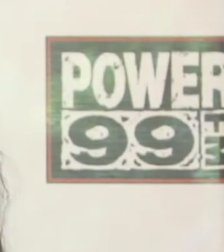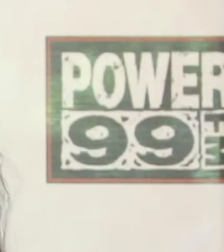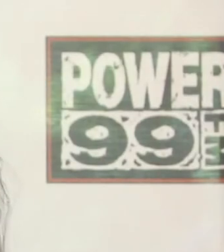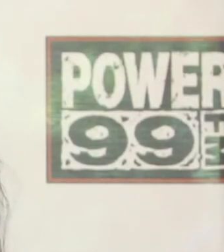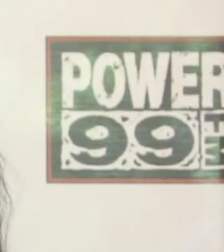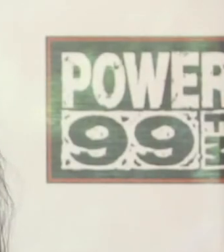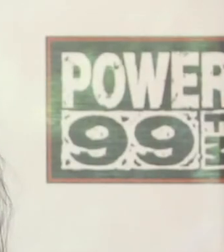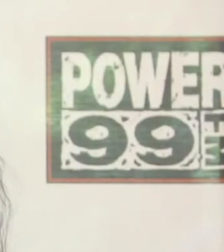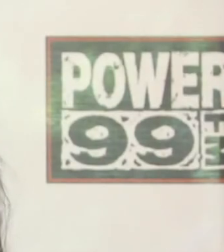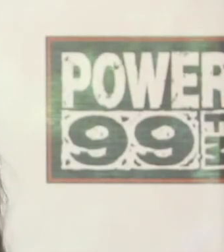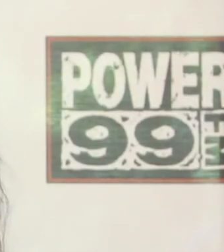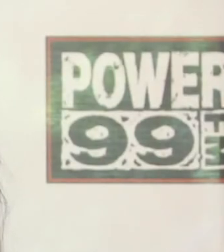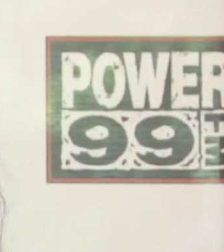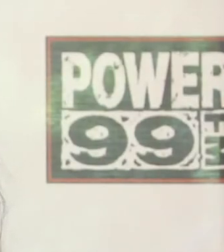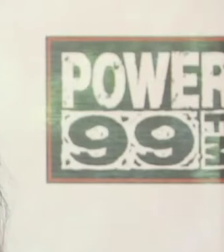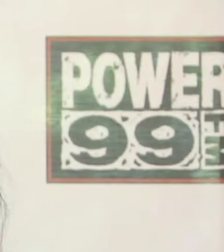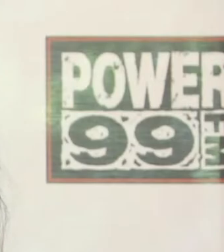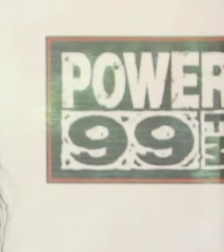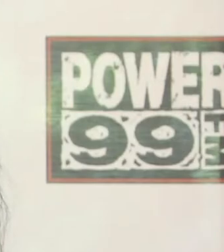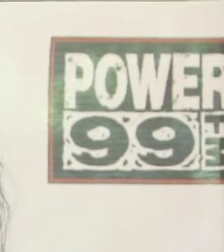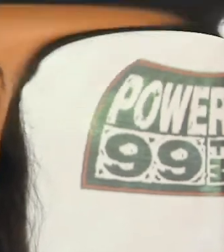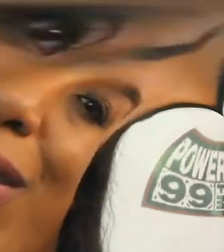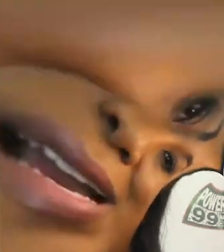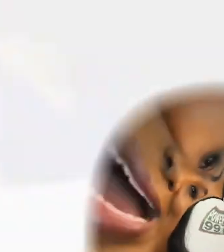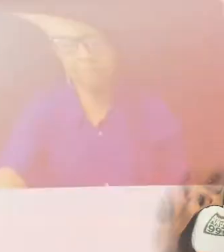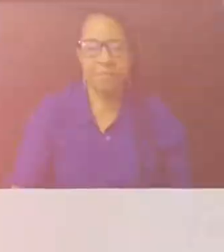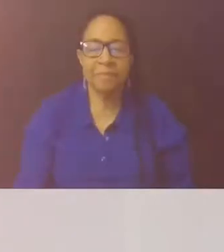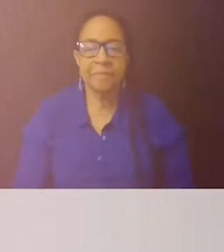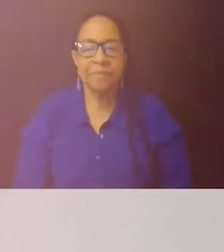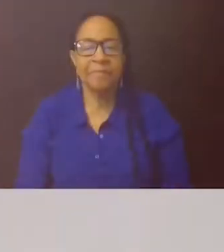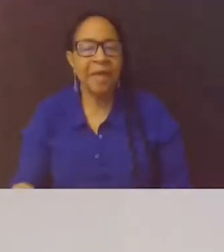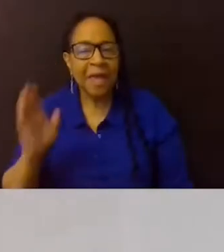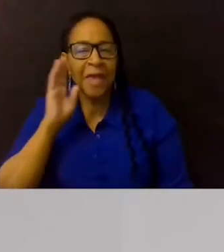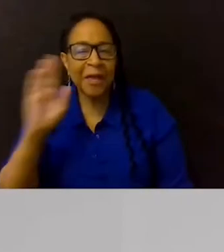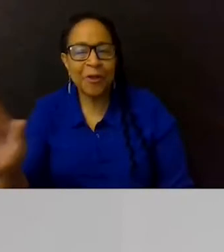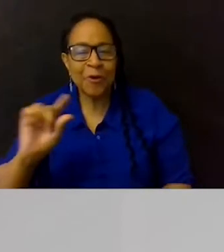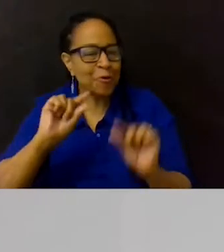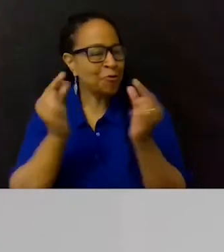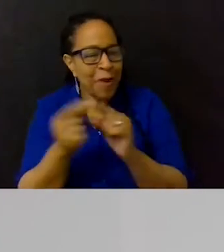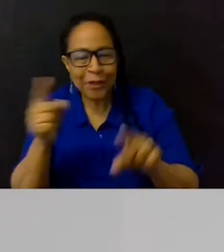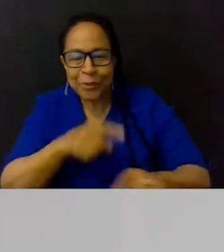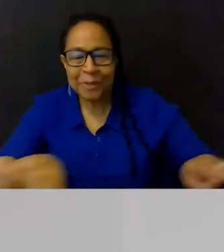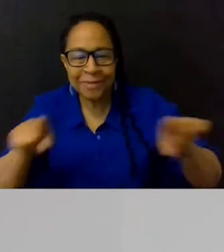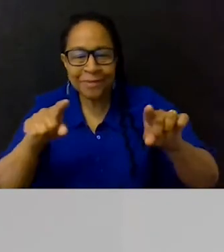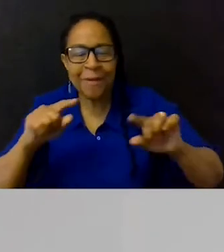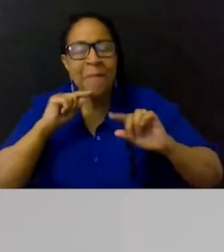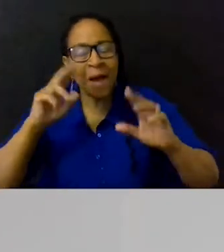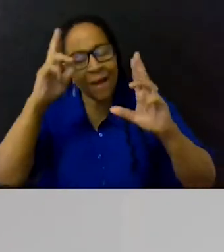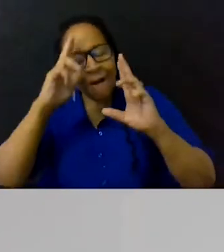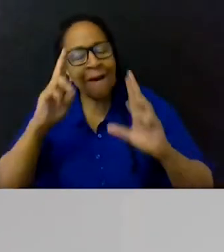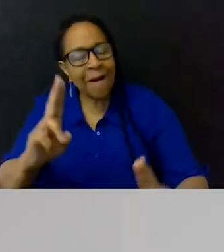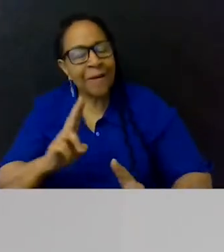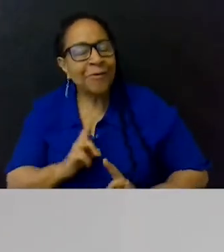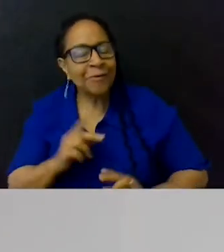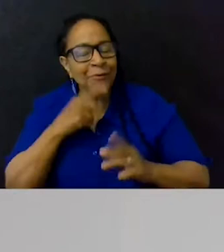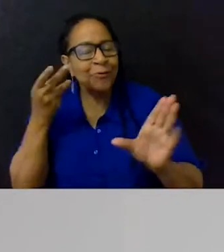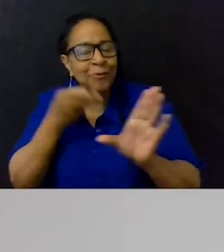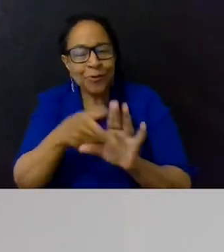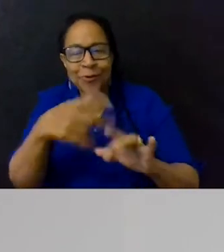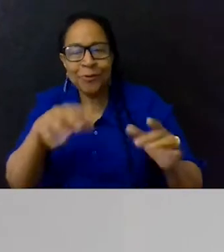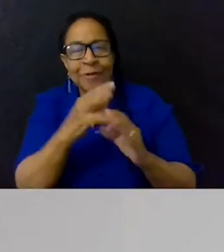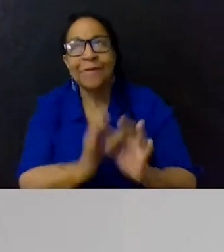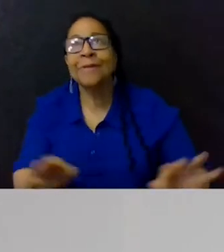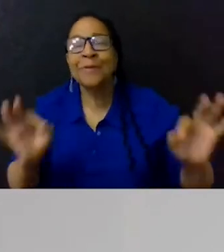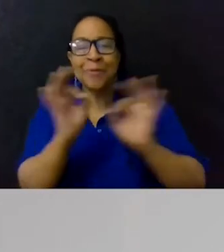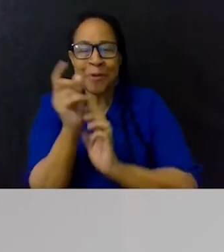for the bright futures ahead of you. We can't wait for you to take over. Hello, graduates. It is my honor to join you today on this momentous